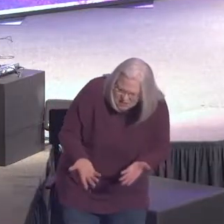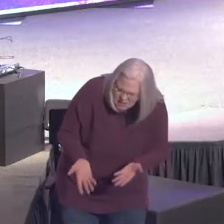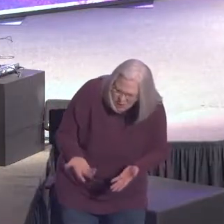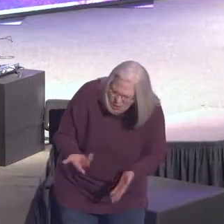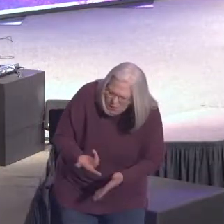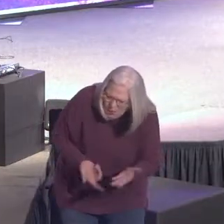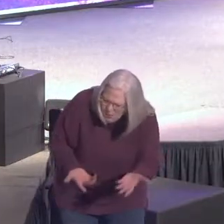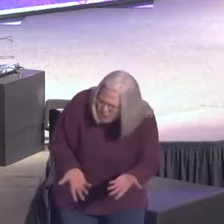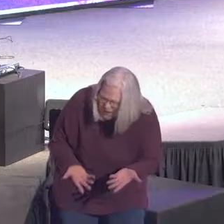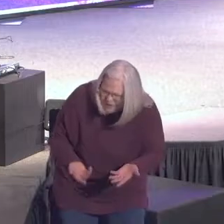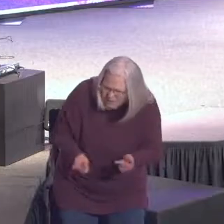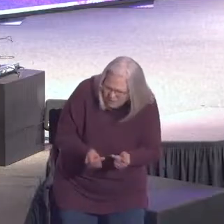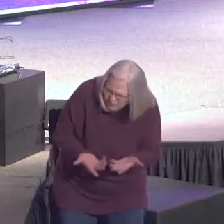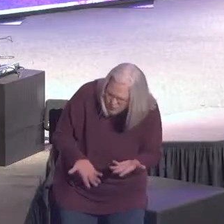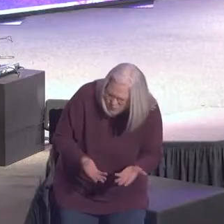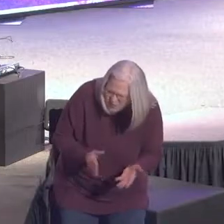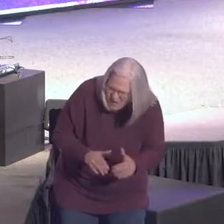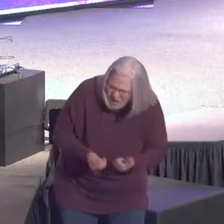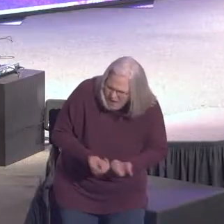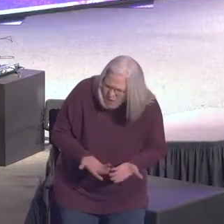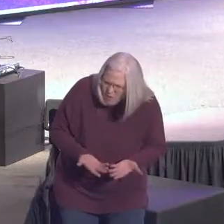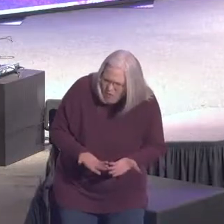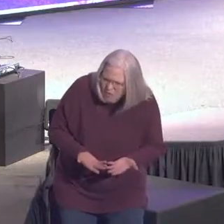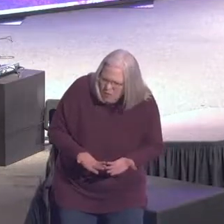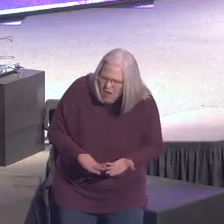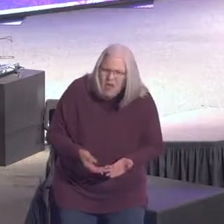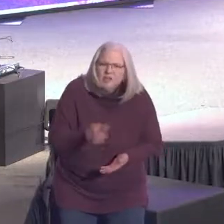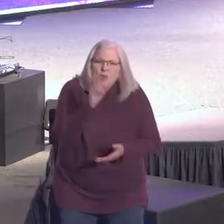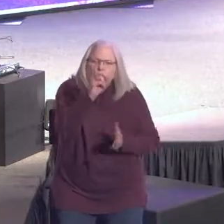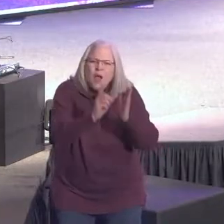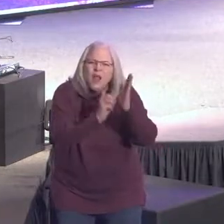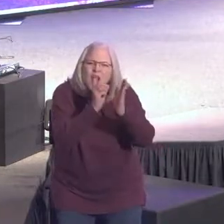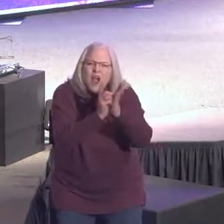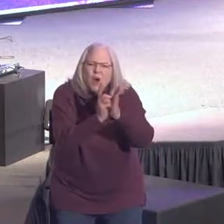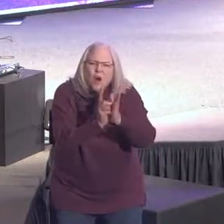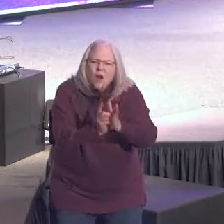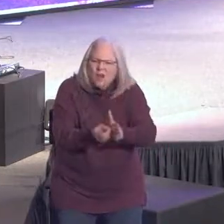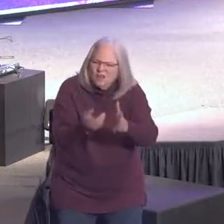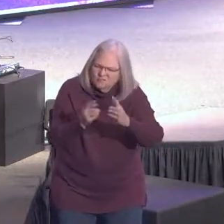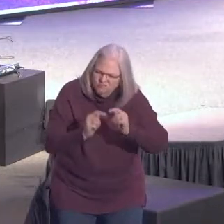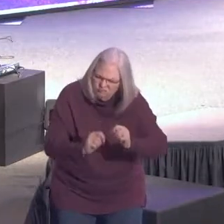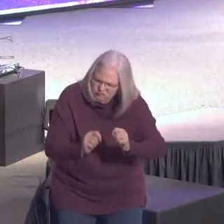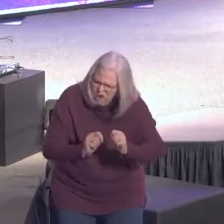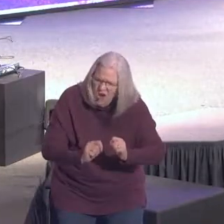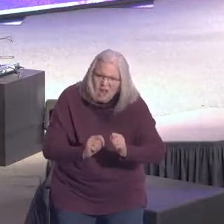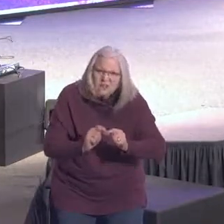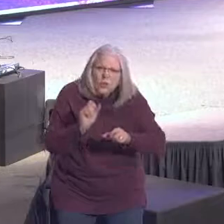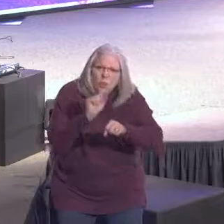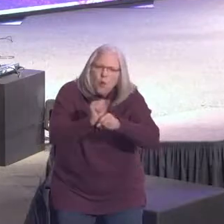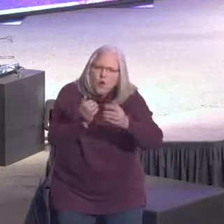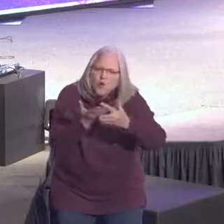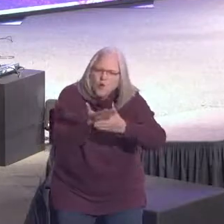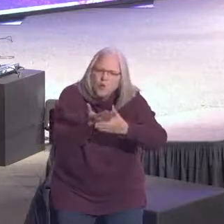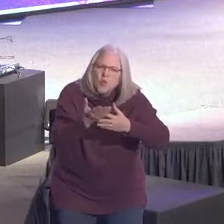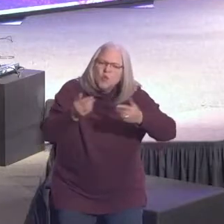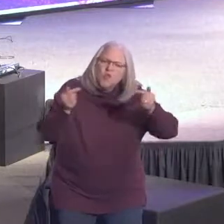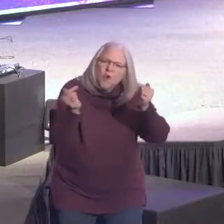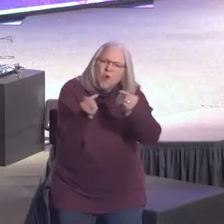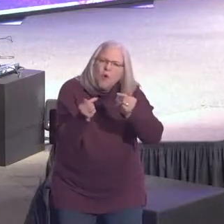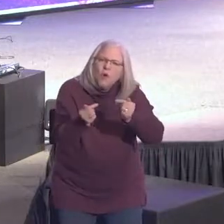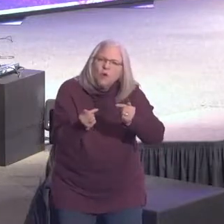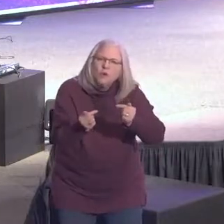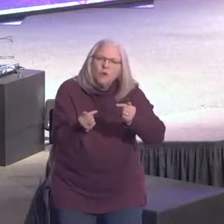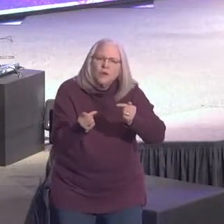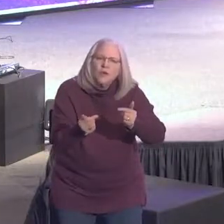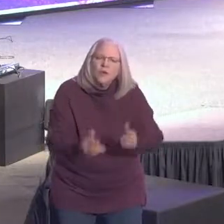get this person to open up and begin to work through that hurt. And I'm afraid that